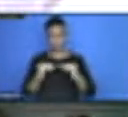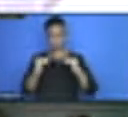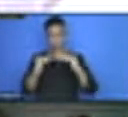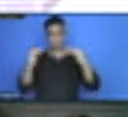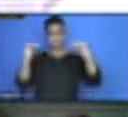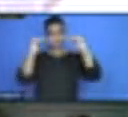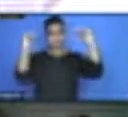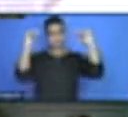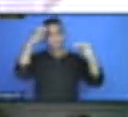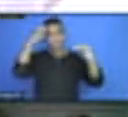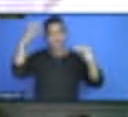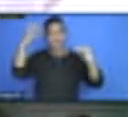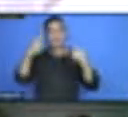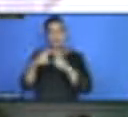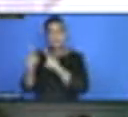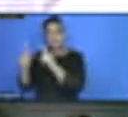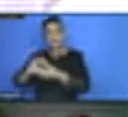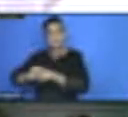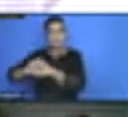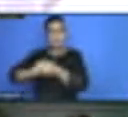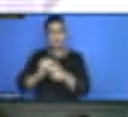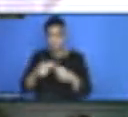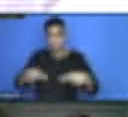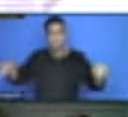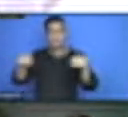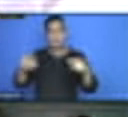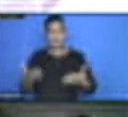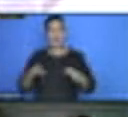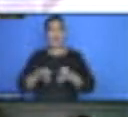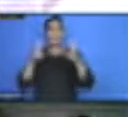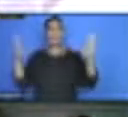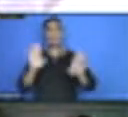So I'm opening the floor now for your questions and your comments.